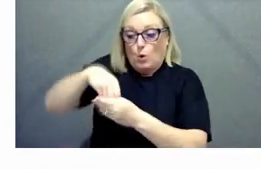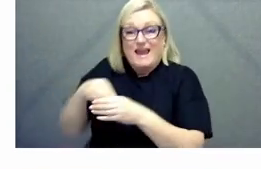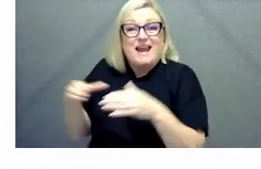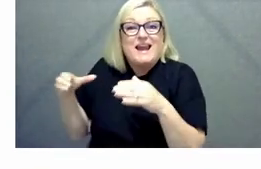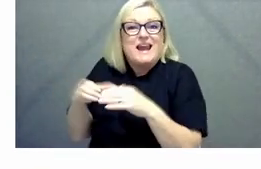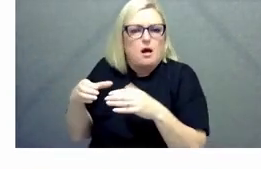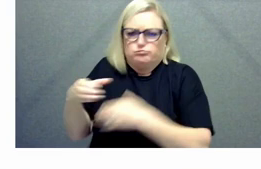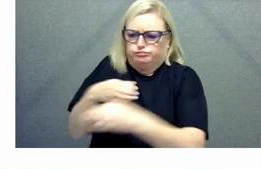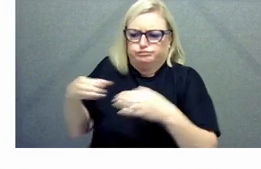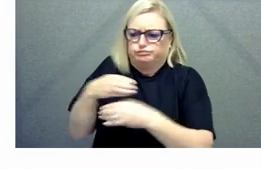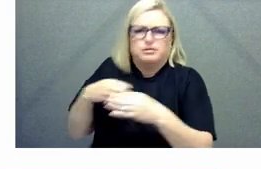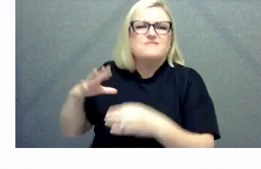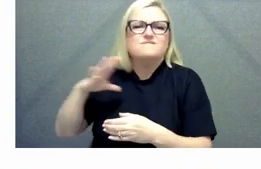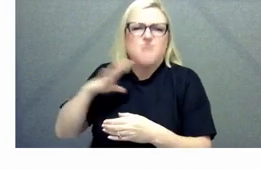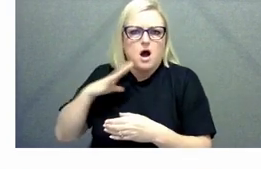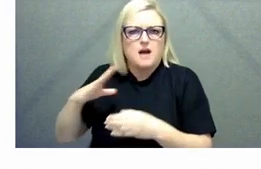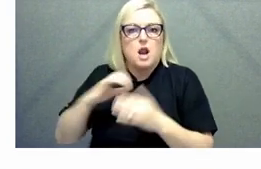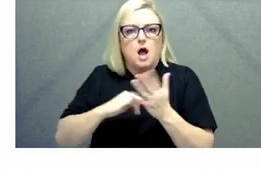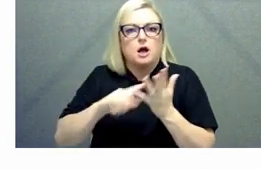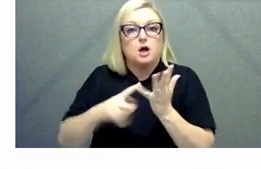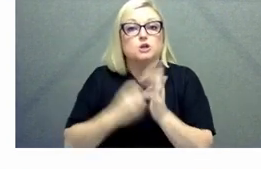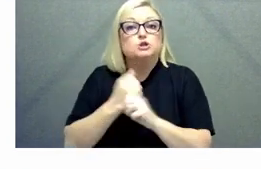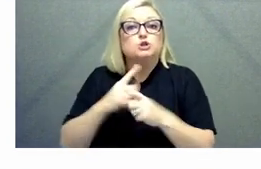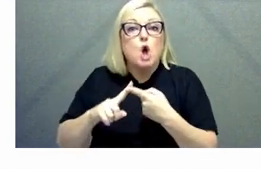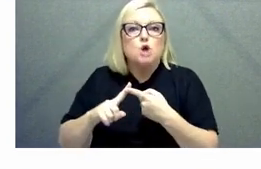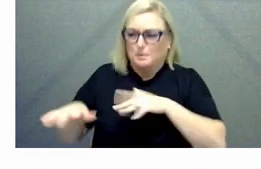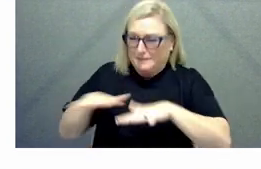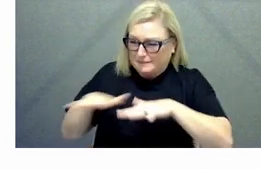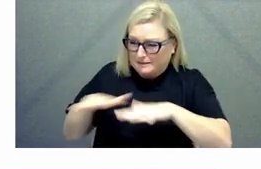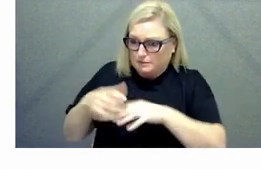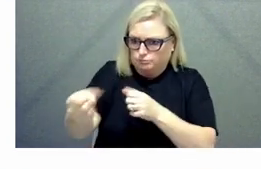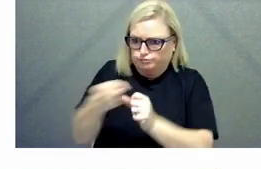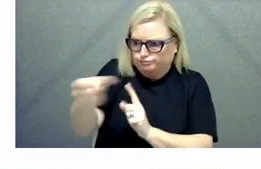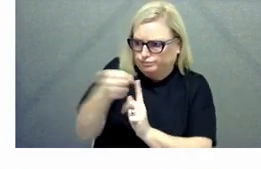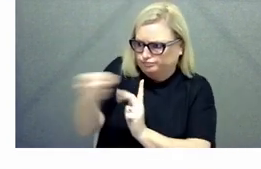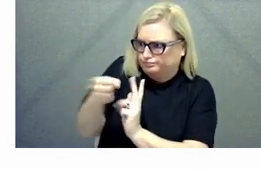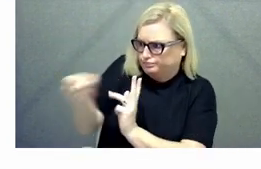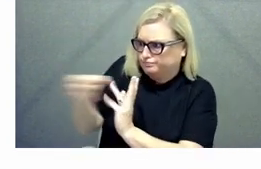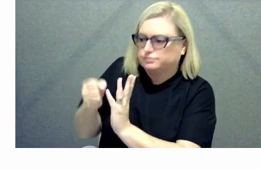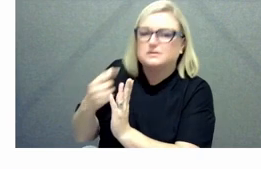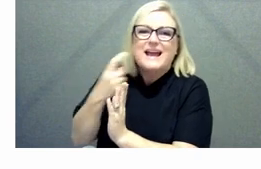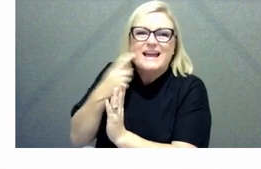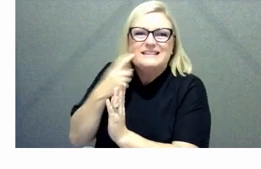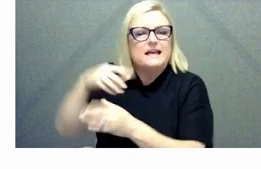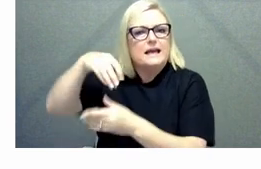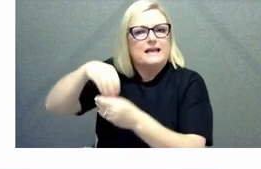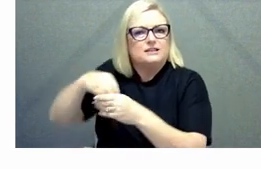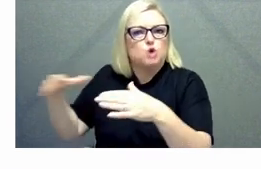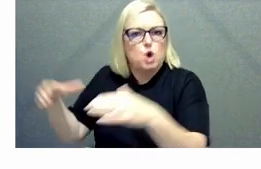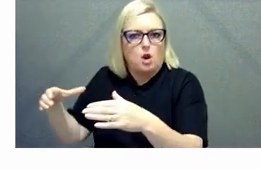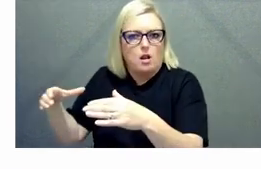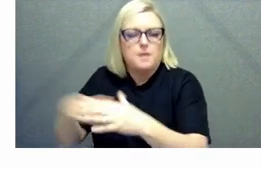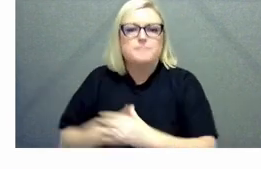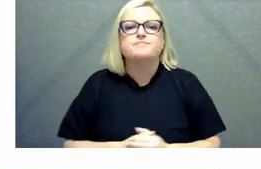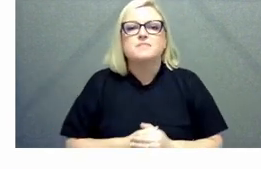particular pressures can be a bit easier but as i say we're also thinking about that on a whole of service basis but i just wouldn't want to over claim that